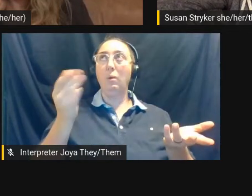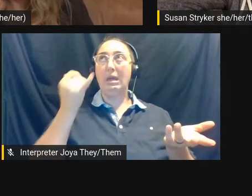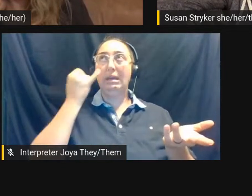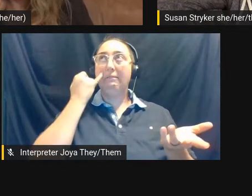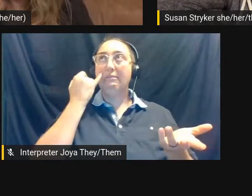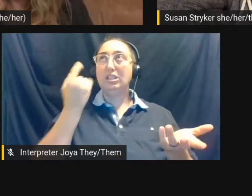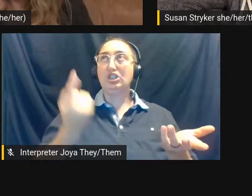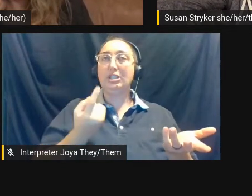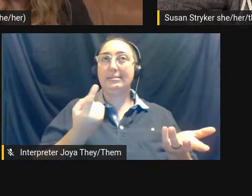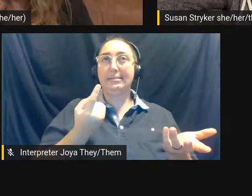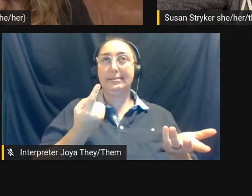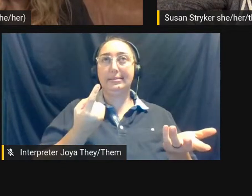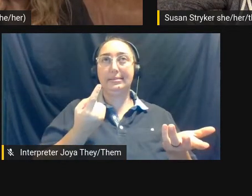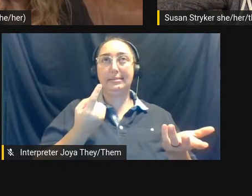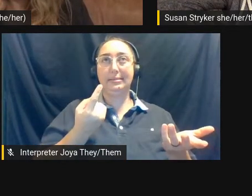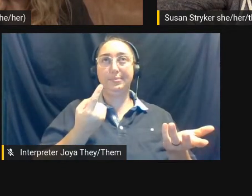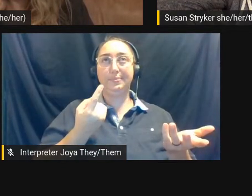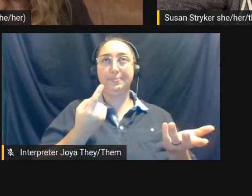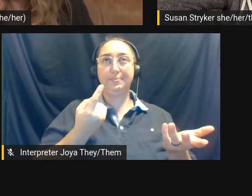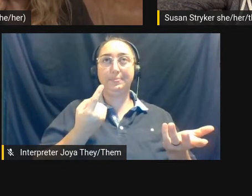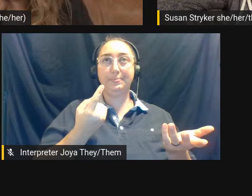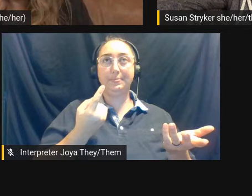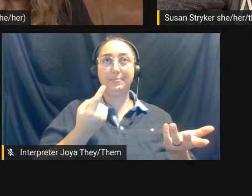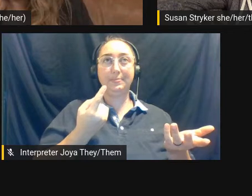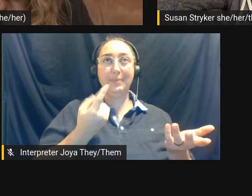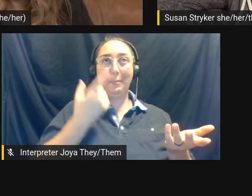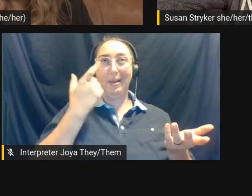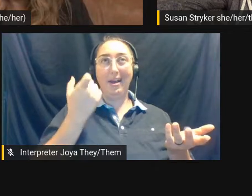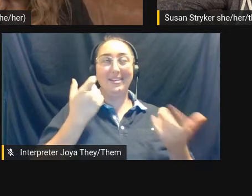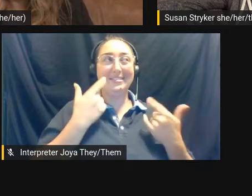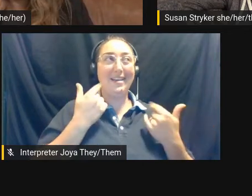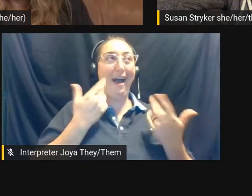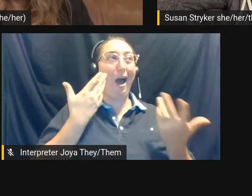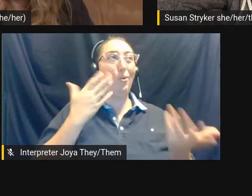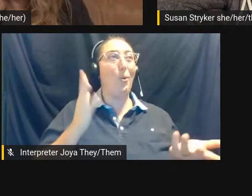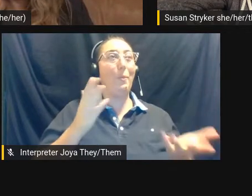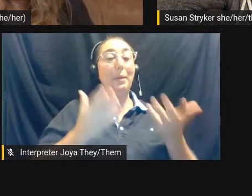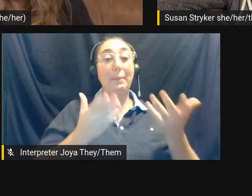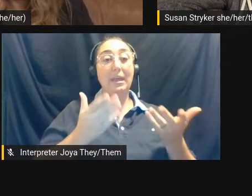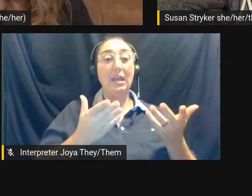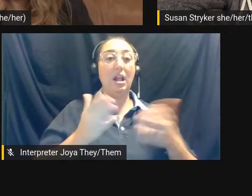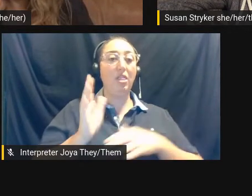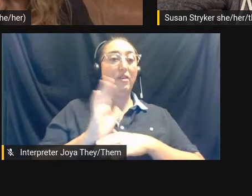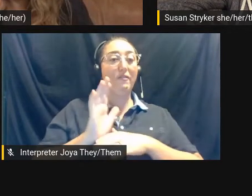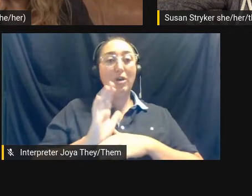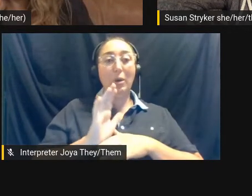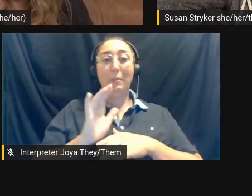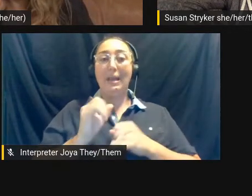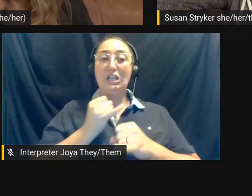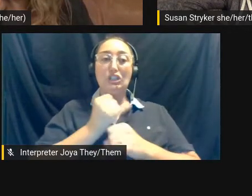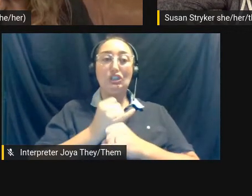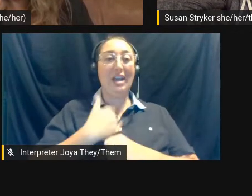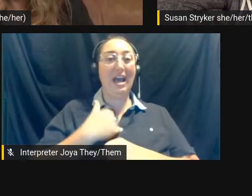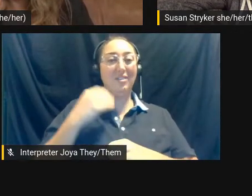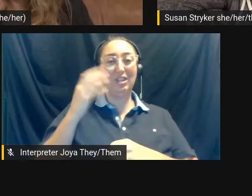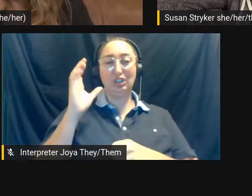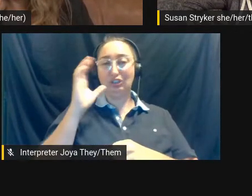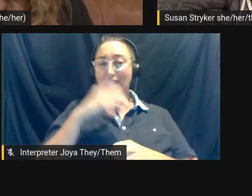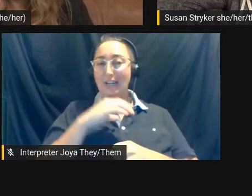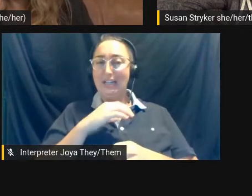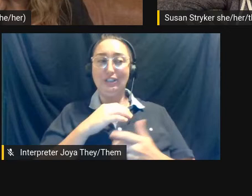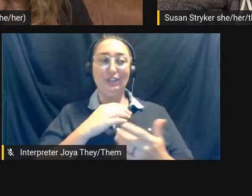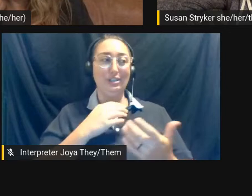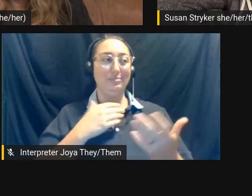just because the film industry has a weird vendetta against transgender